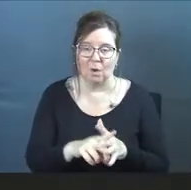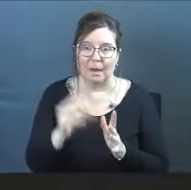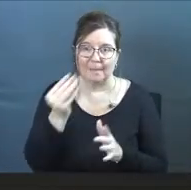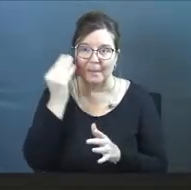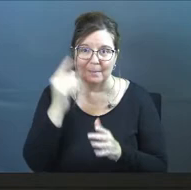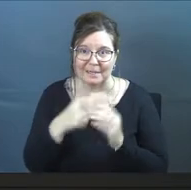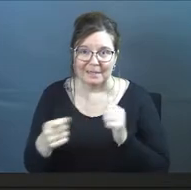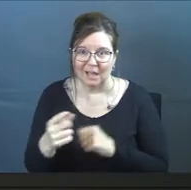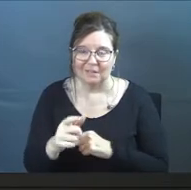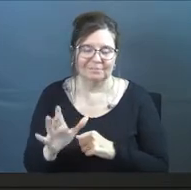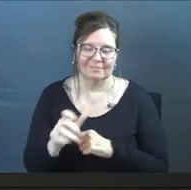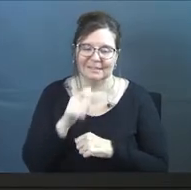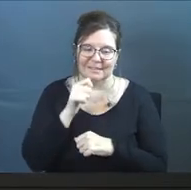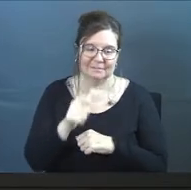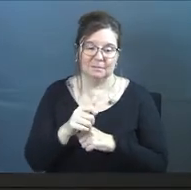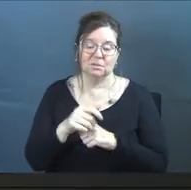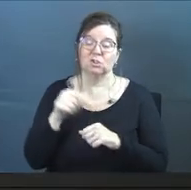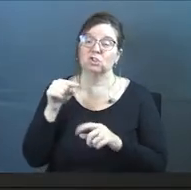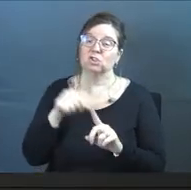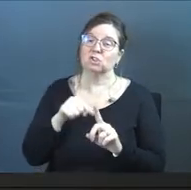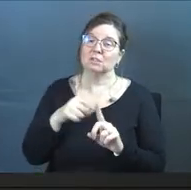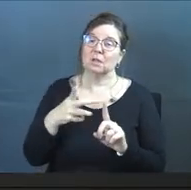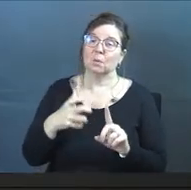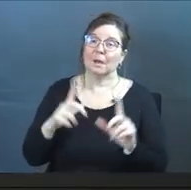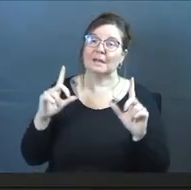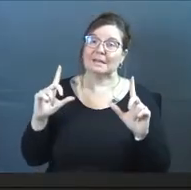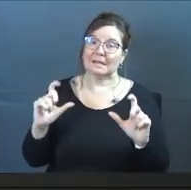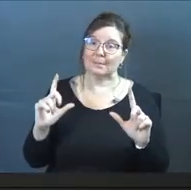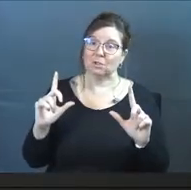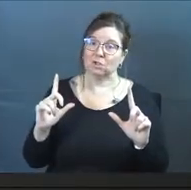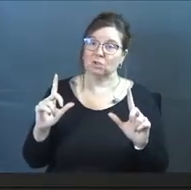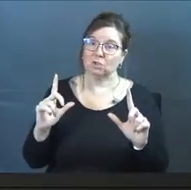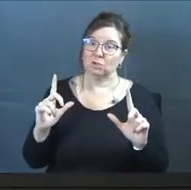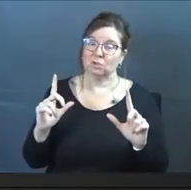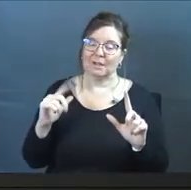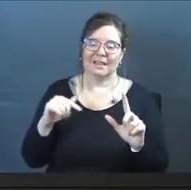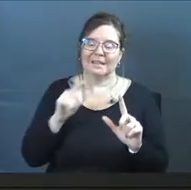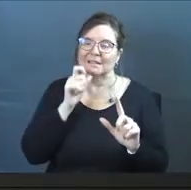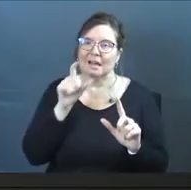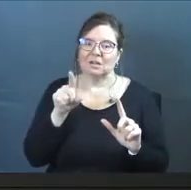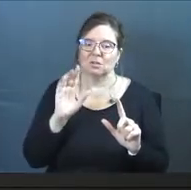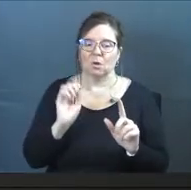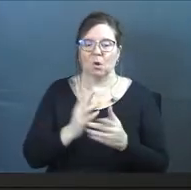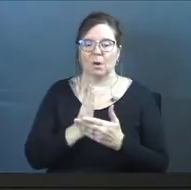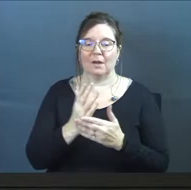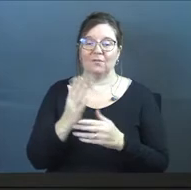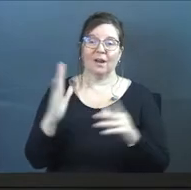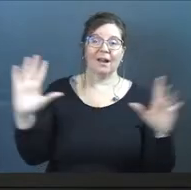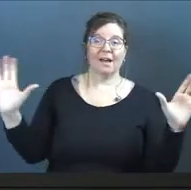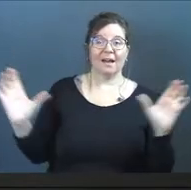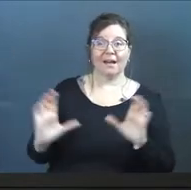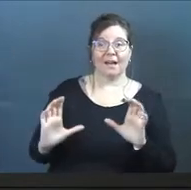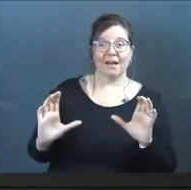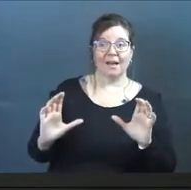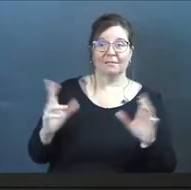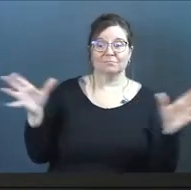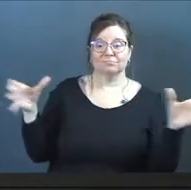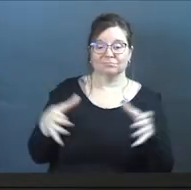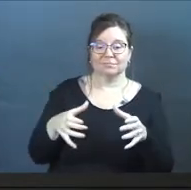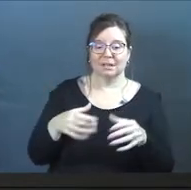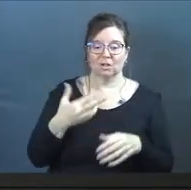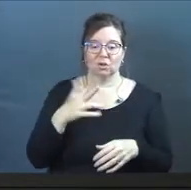a memory next year. Like that's what it is. No, she, she wants to take pictures and this is not just, all right, everybody come together. No, it's like, okay,